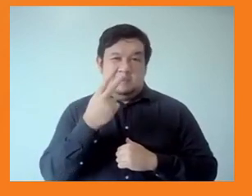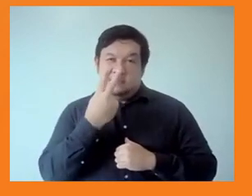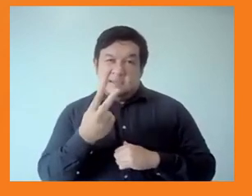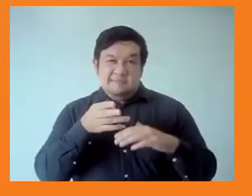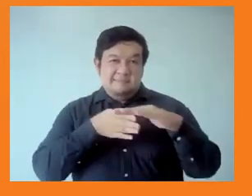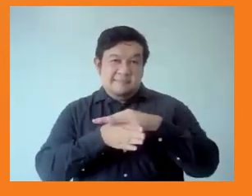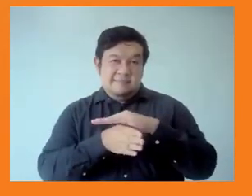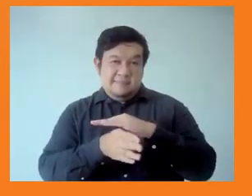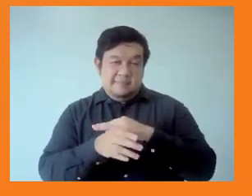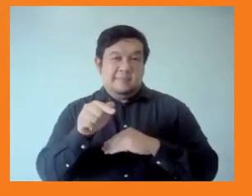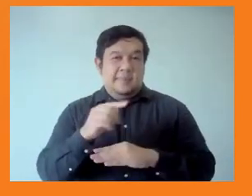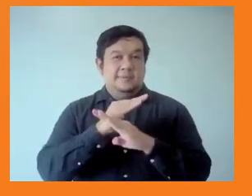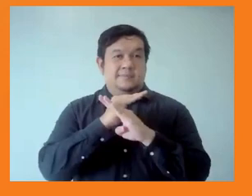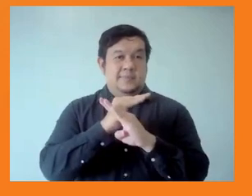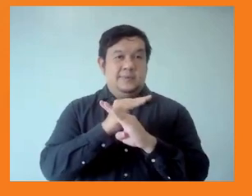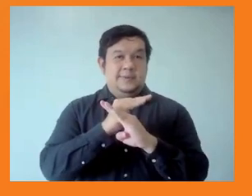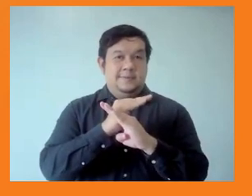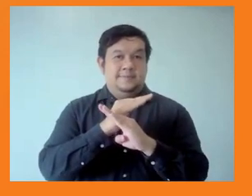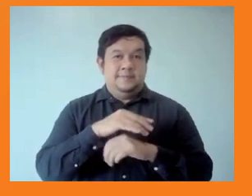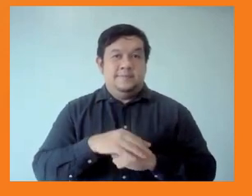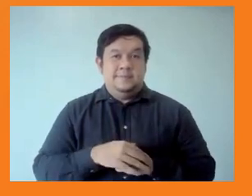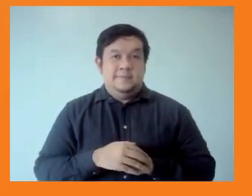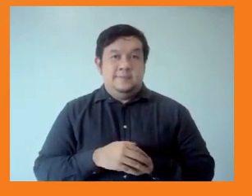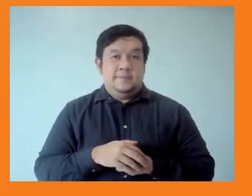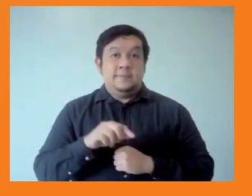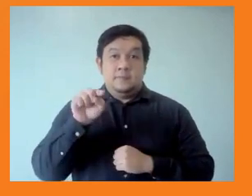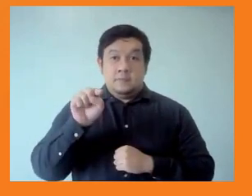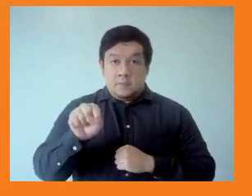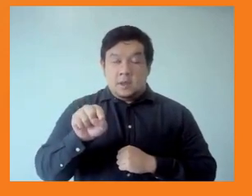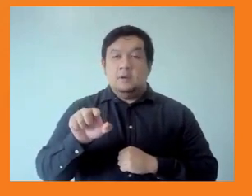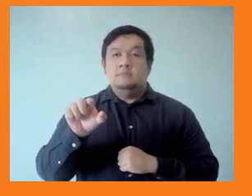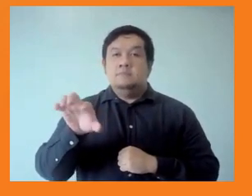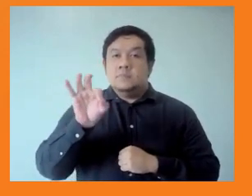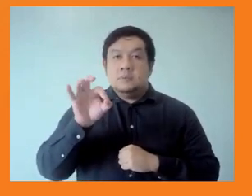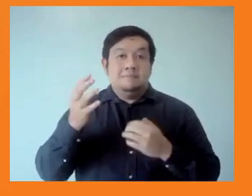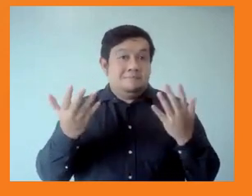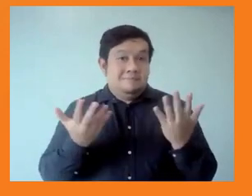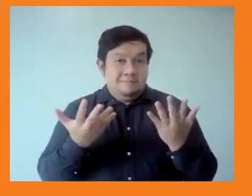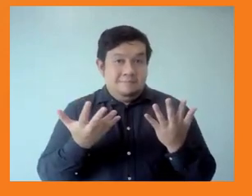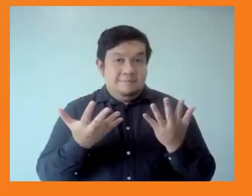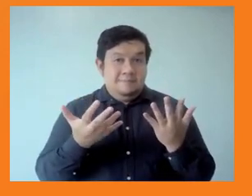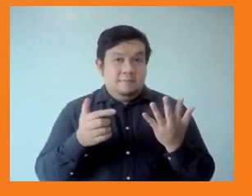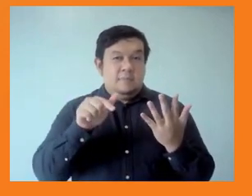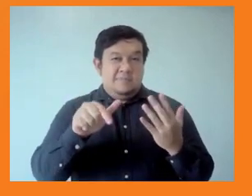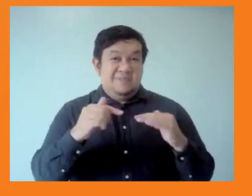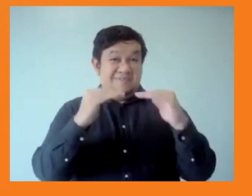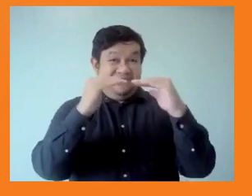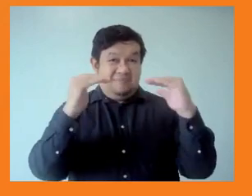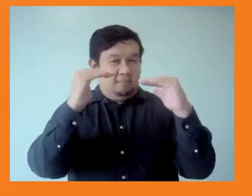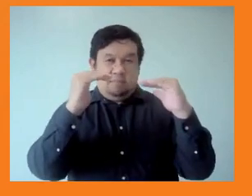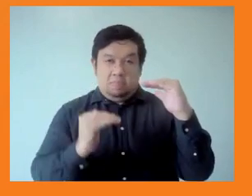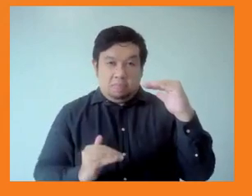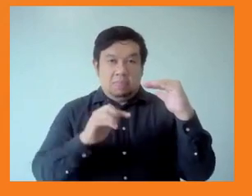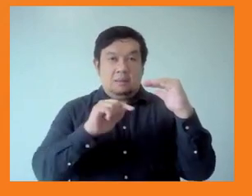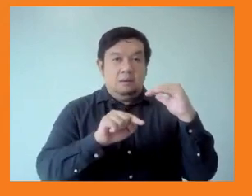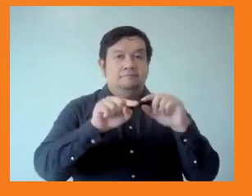result of all of these findings, we find that public services are likely to be reducing inequality by only 5.8% in Asia, which is